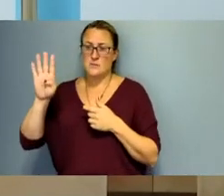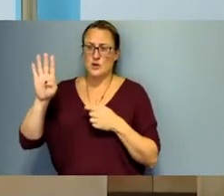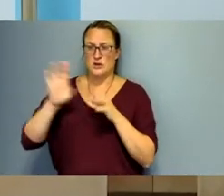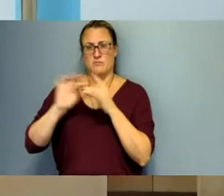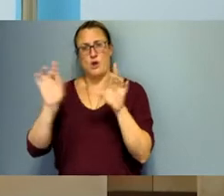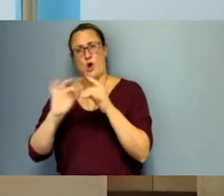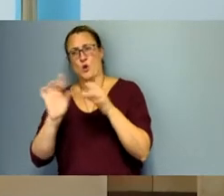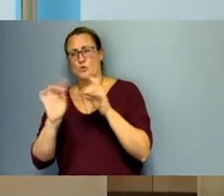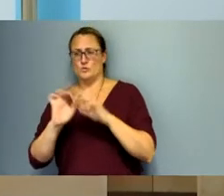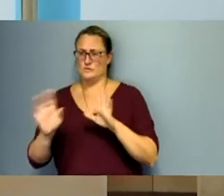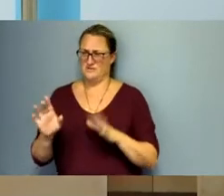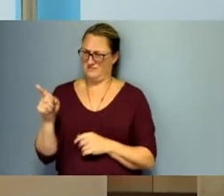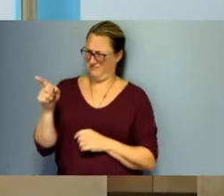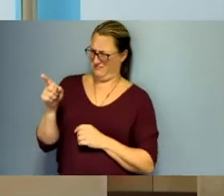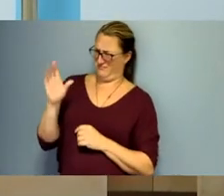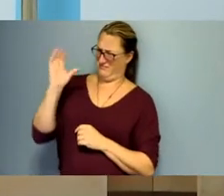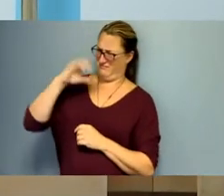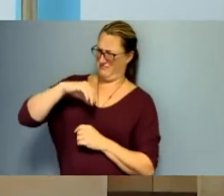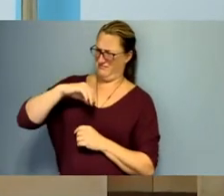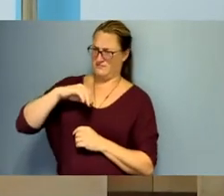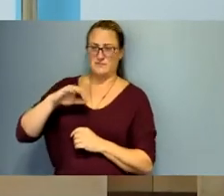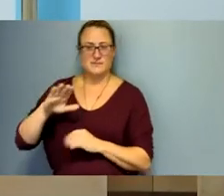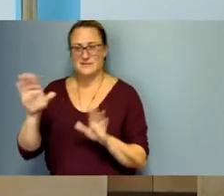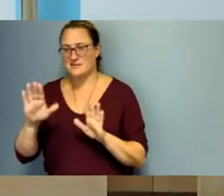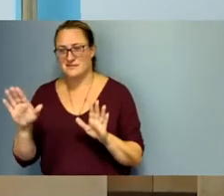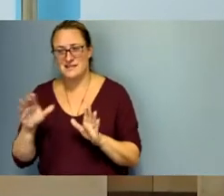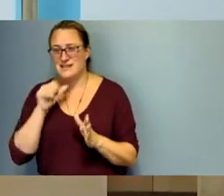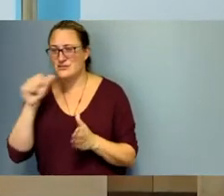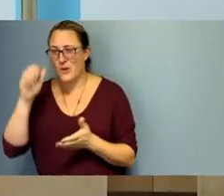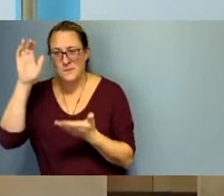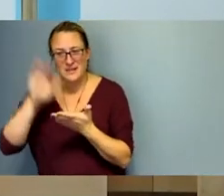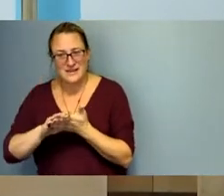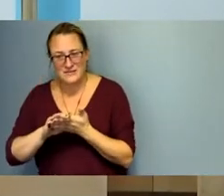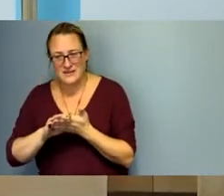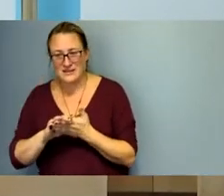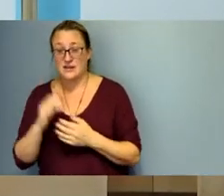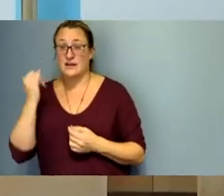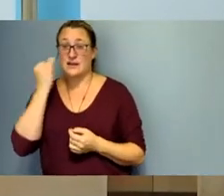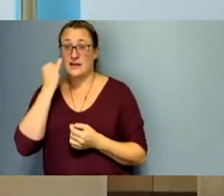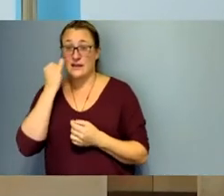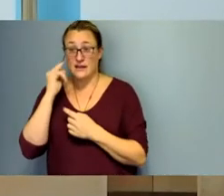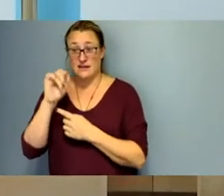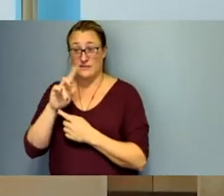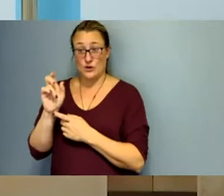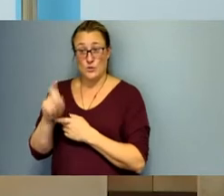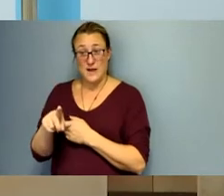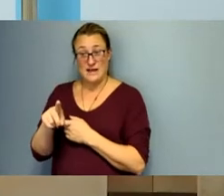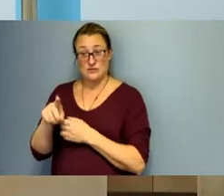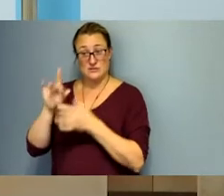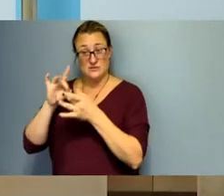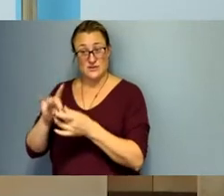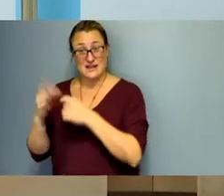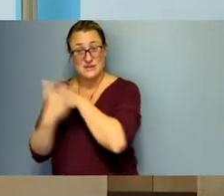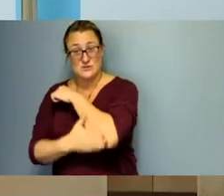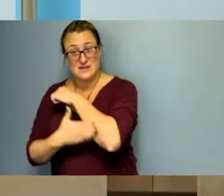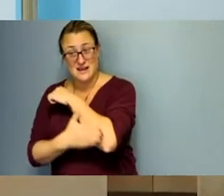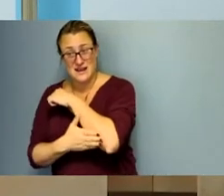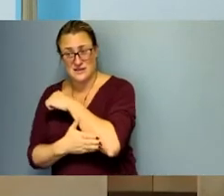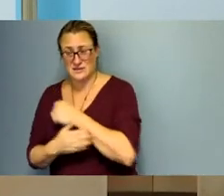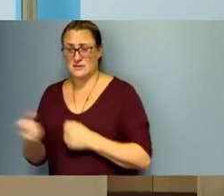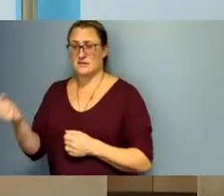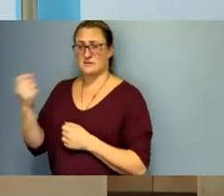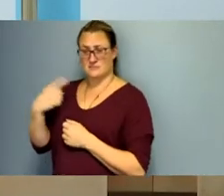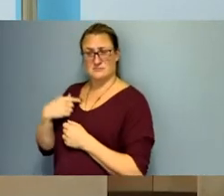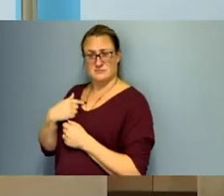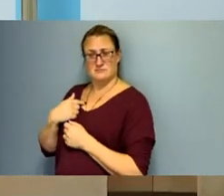seem incredulous don't believe it there's more to it if you have a question and it has to do with the county we're happy to ask about